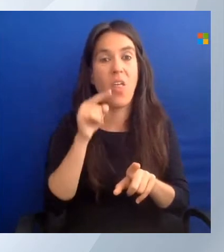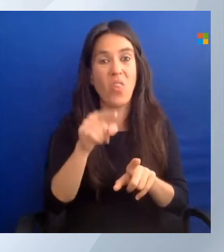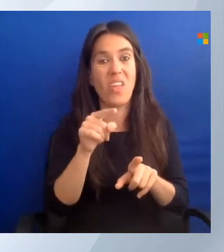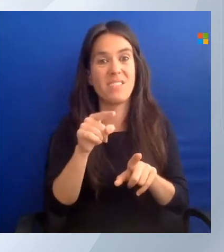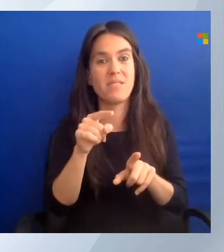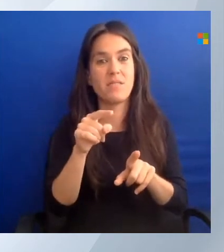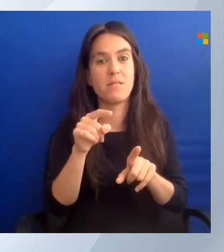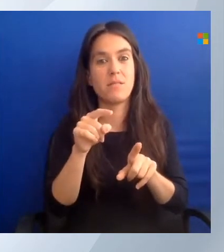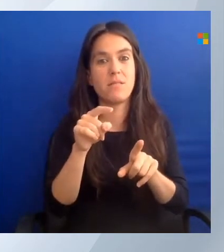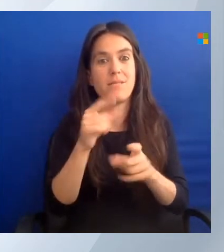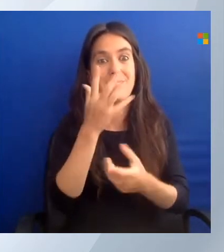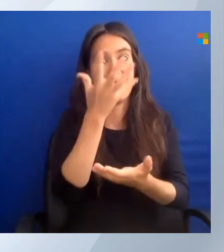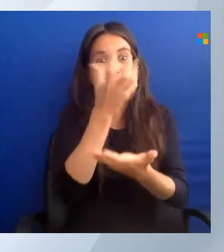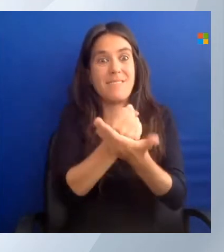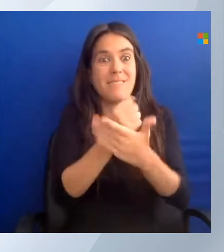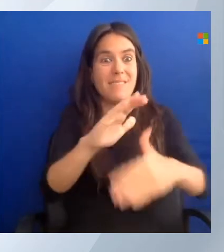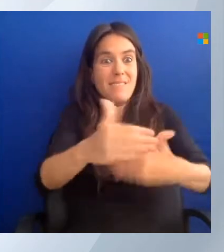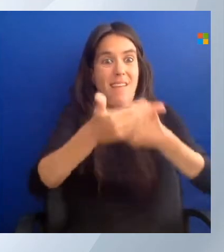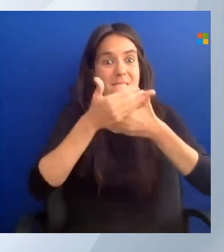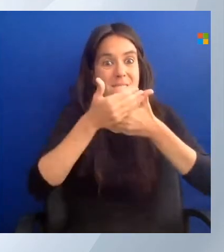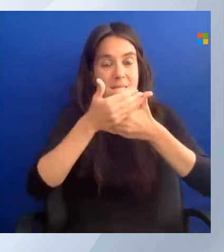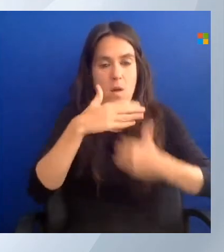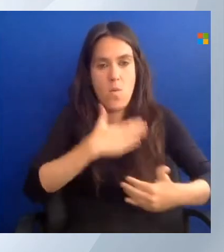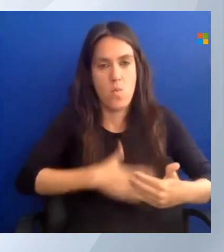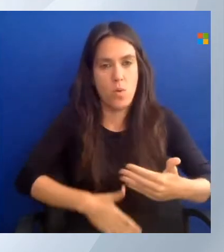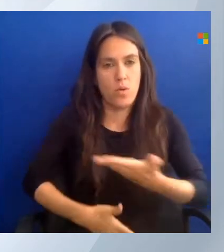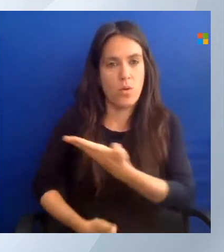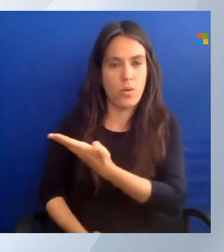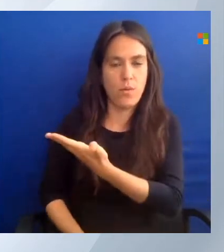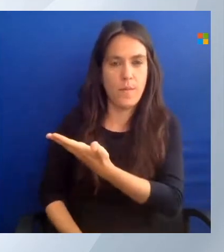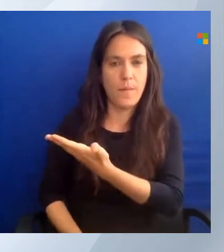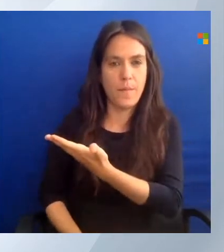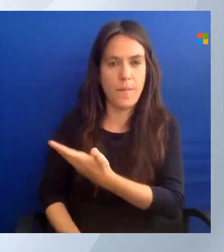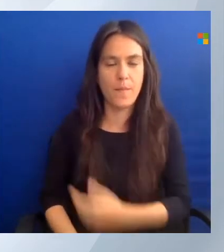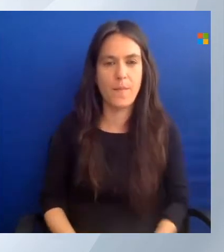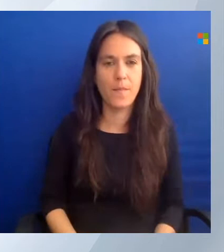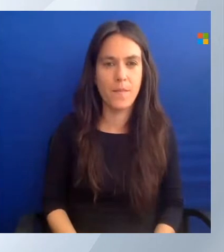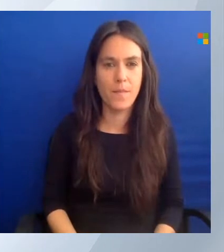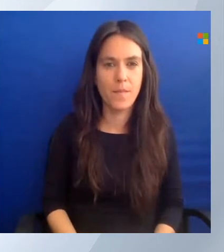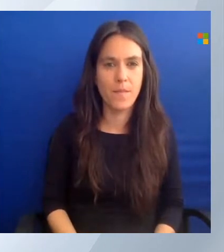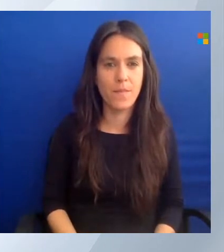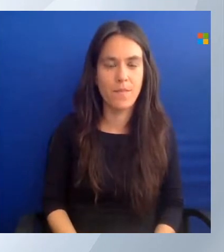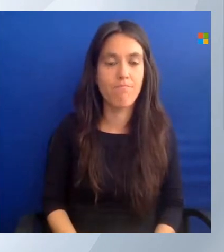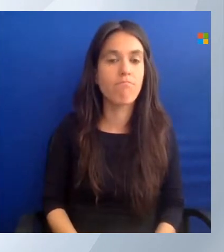four now, I think. Save this as a PowerShell file.